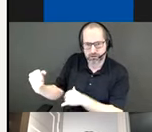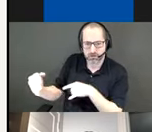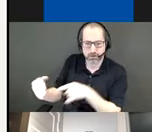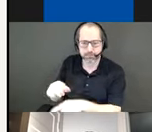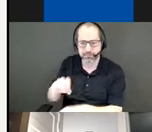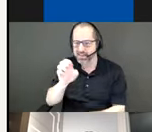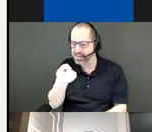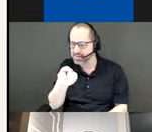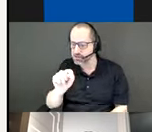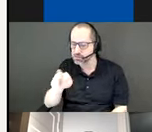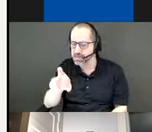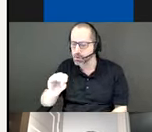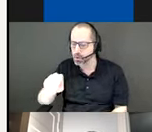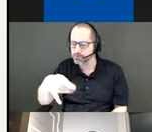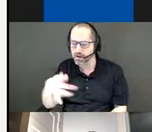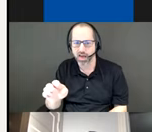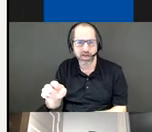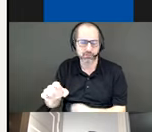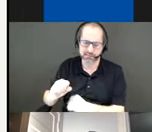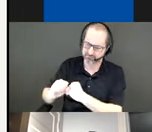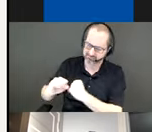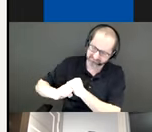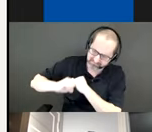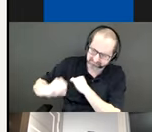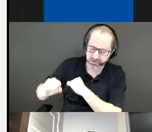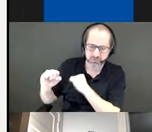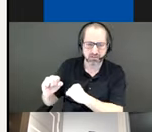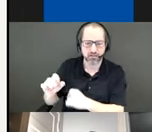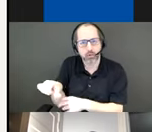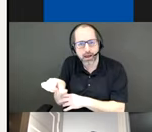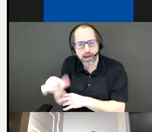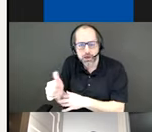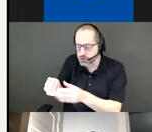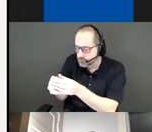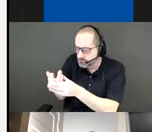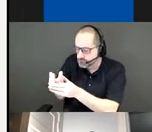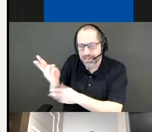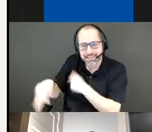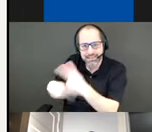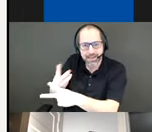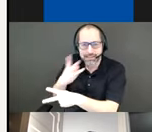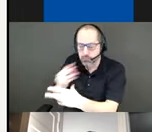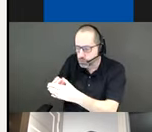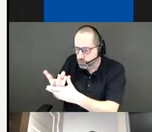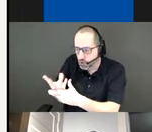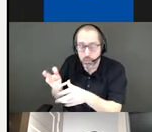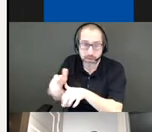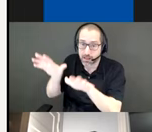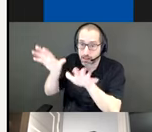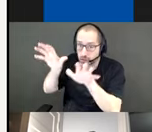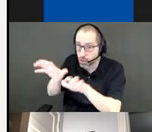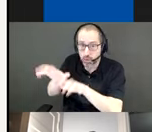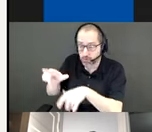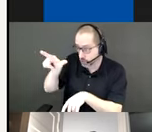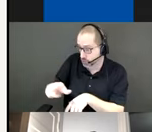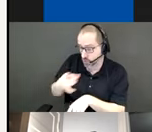been looking at crepuscular species that come alive during periods of low light and thinking about how